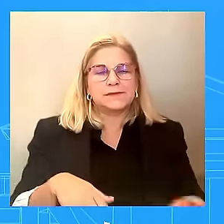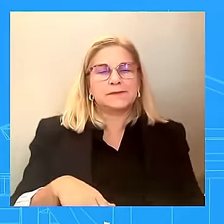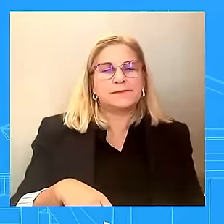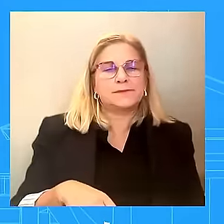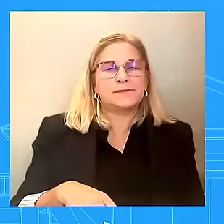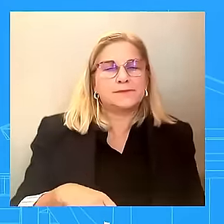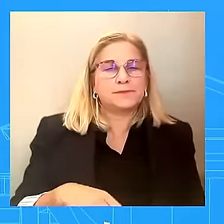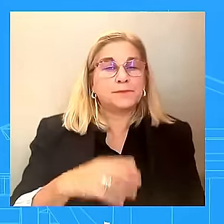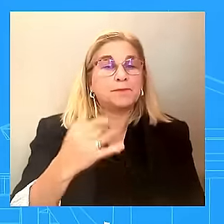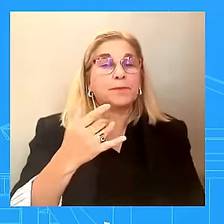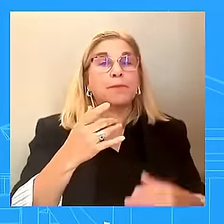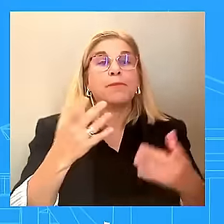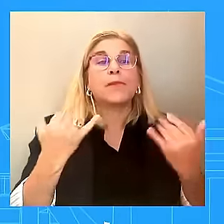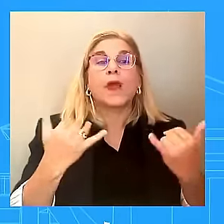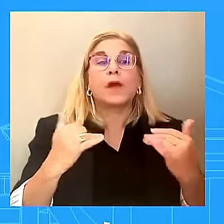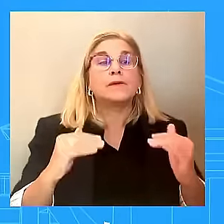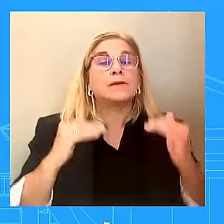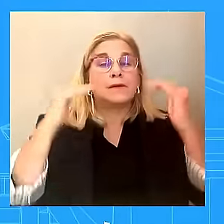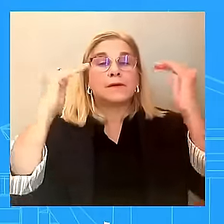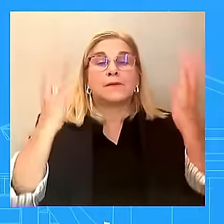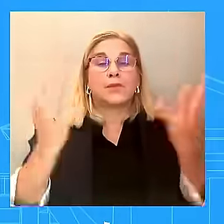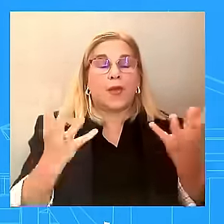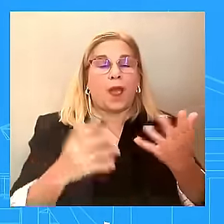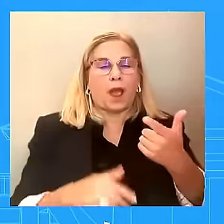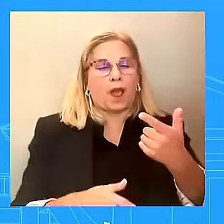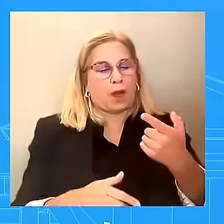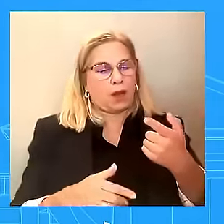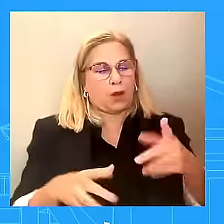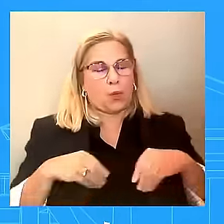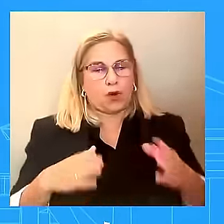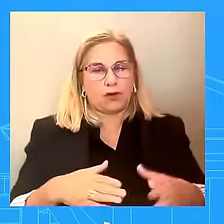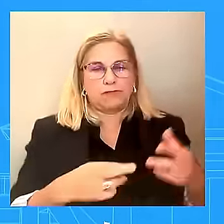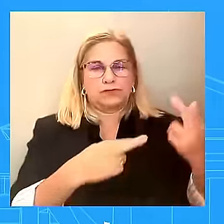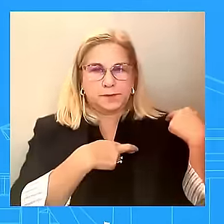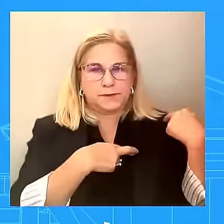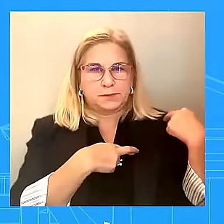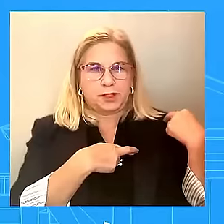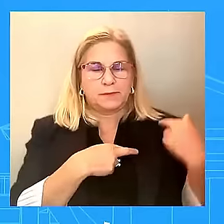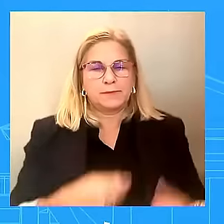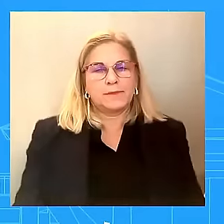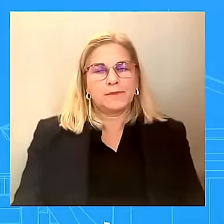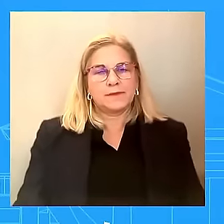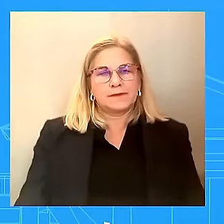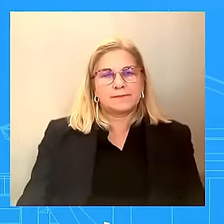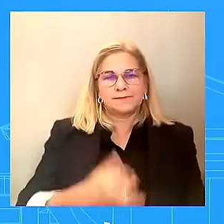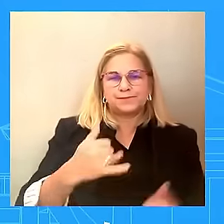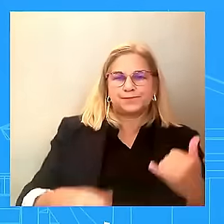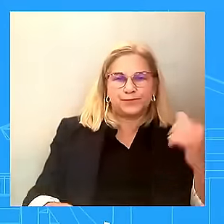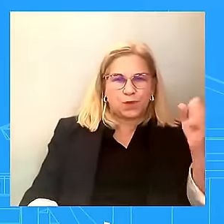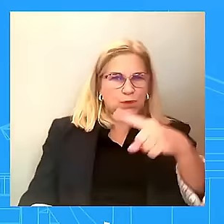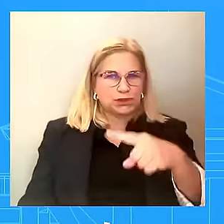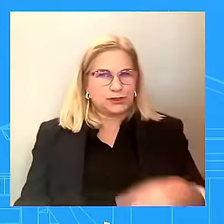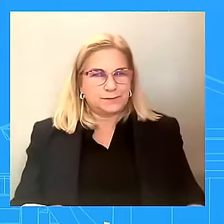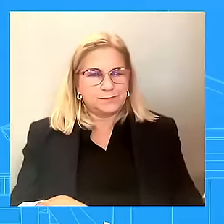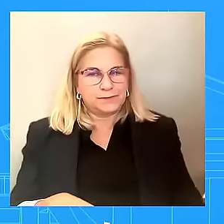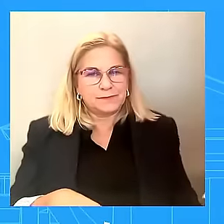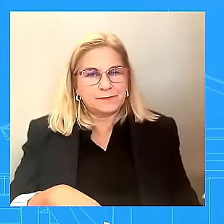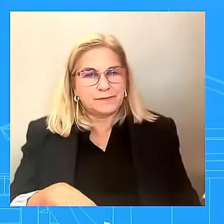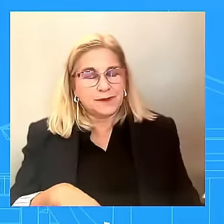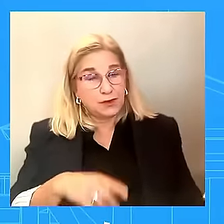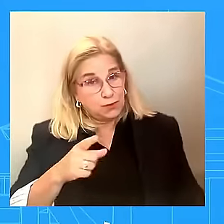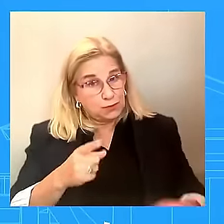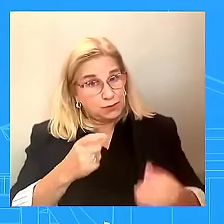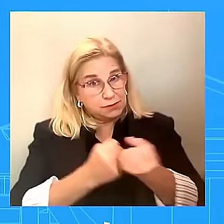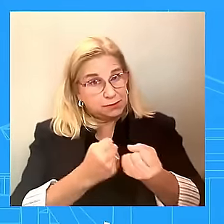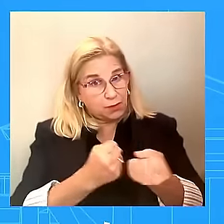though. It's about, you know, her past position saying that supporting a measure that would have required that non-law